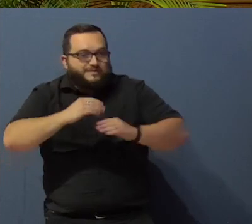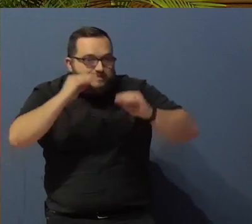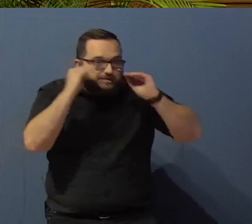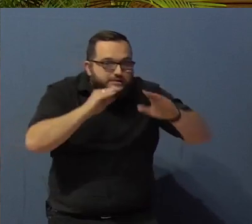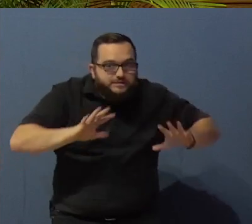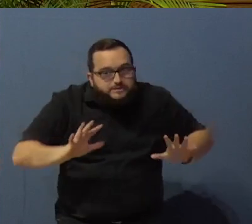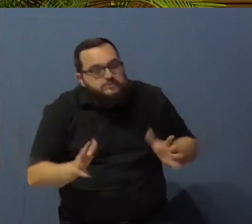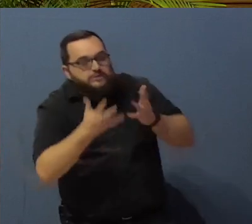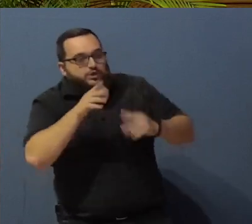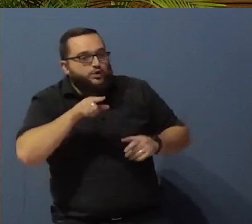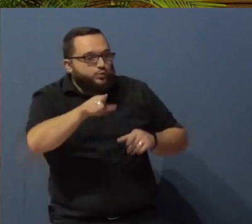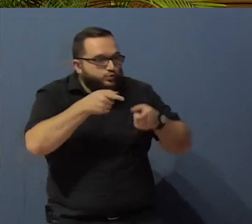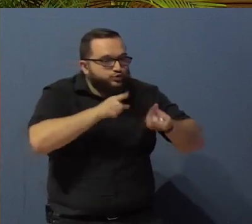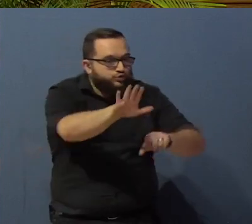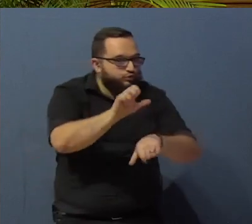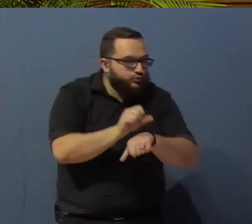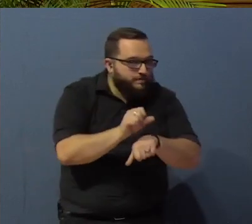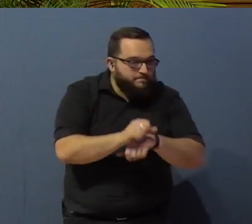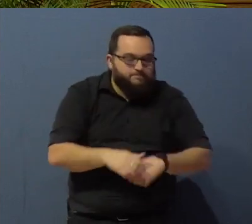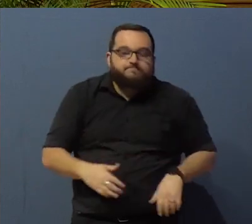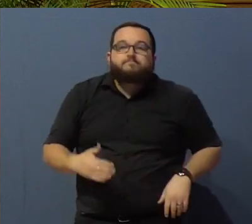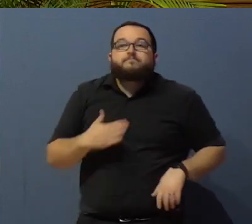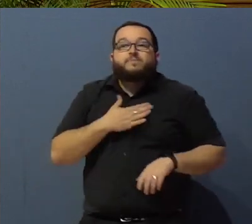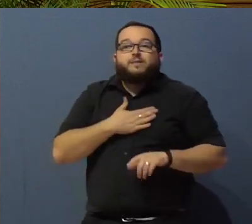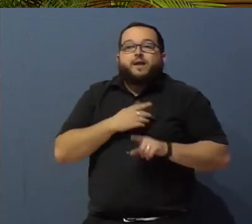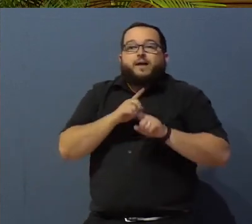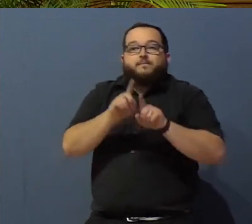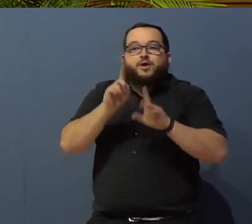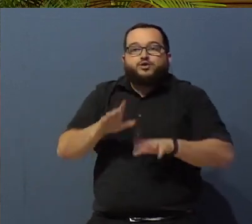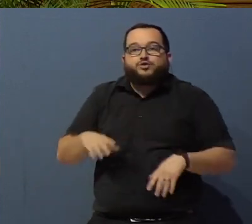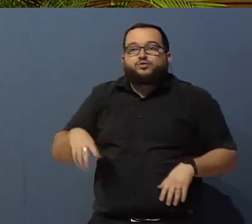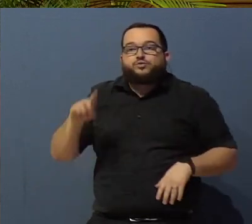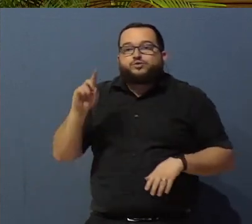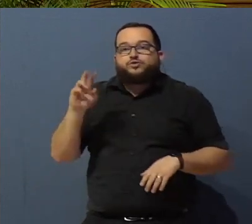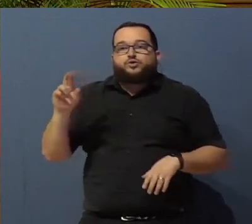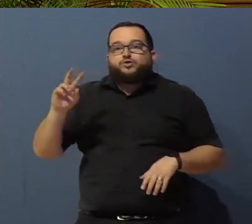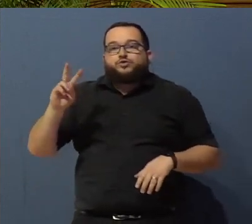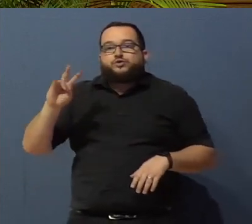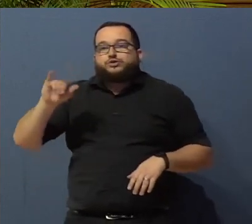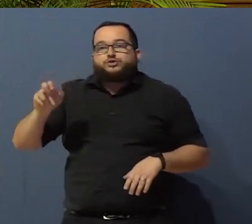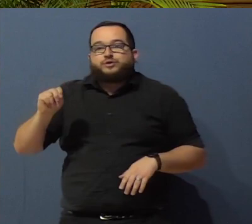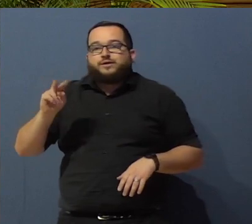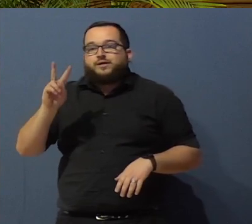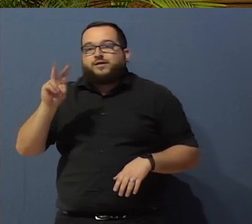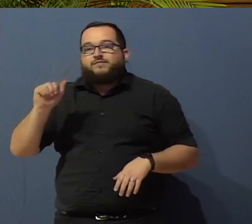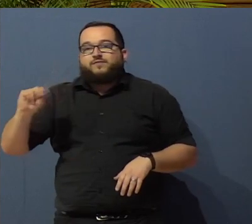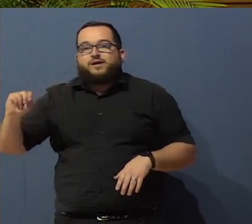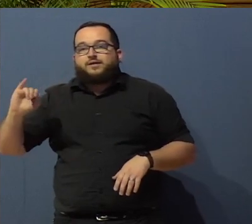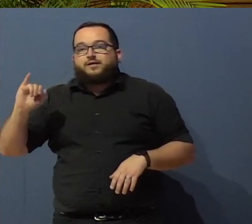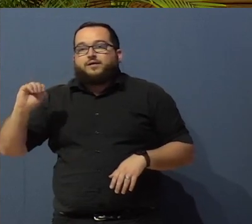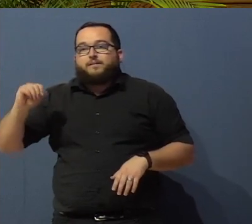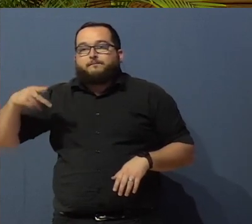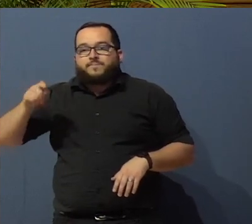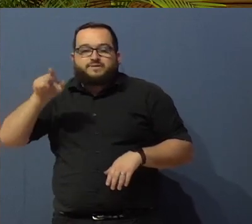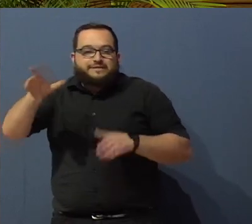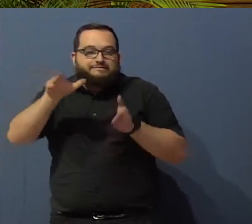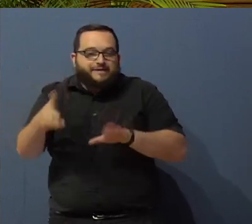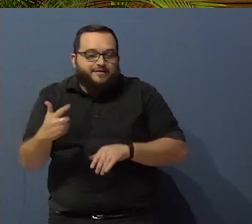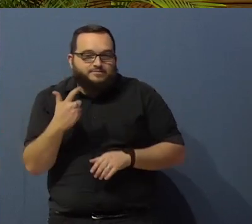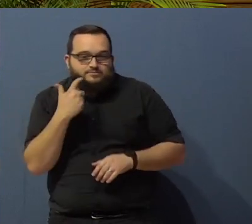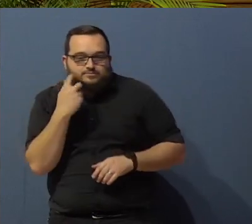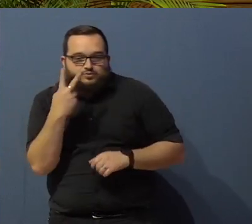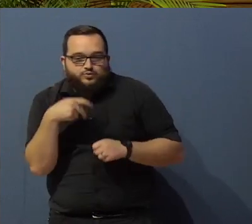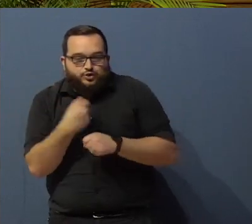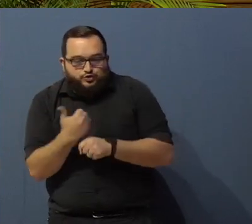you. And my mentor was Dr. Jack Van Impey. When he died two years ago, they